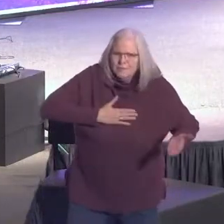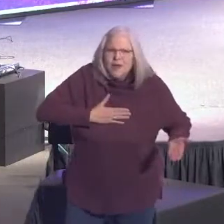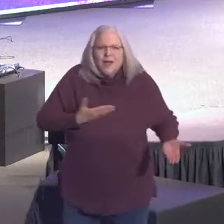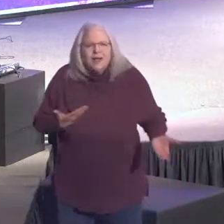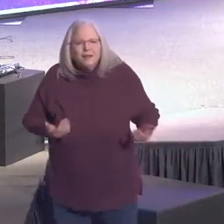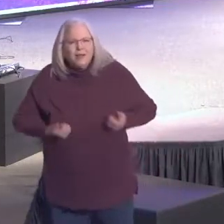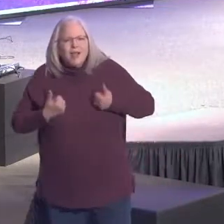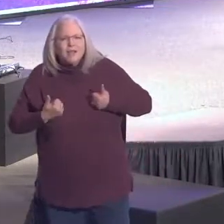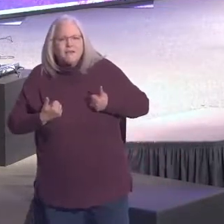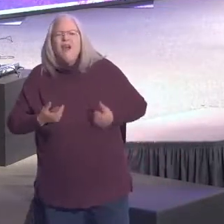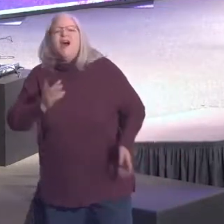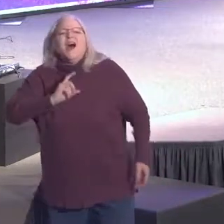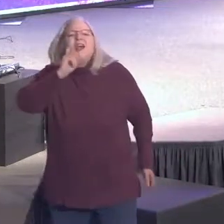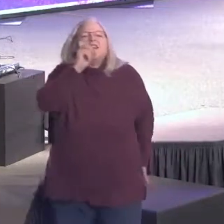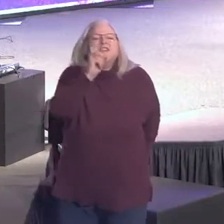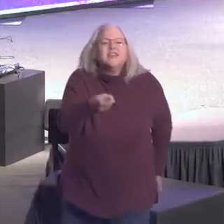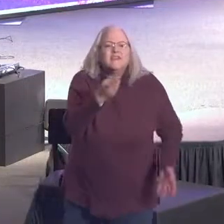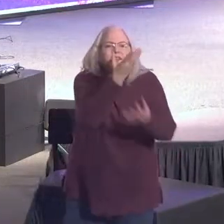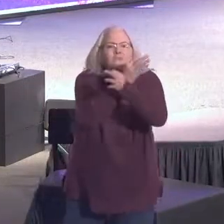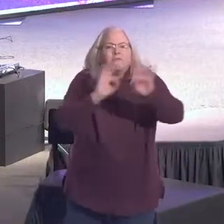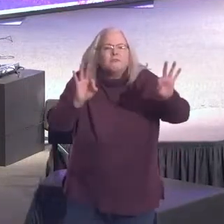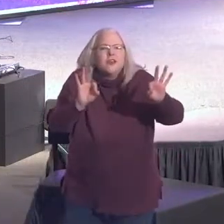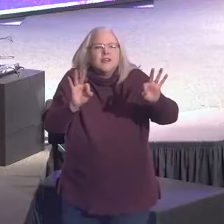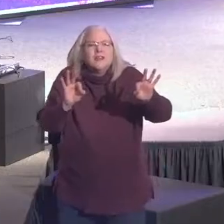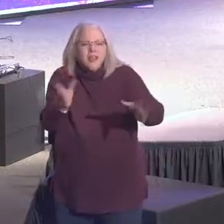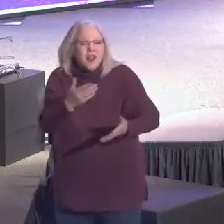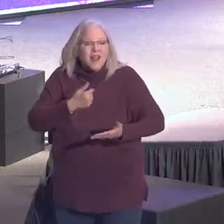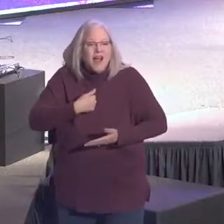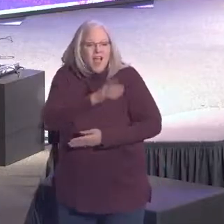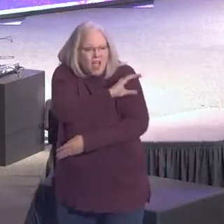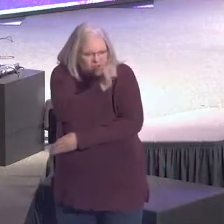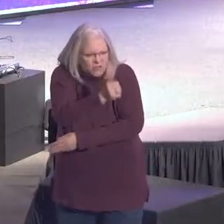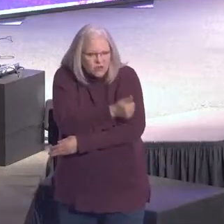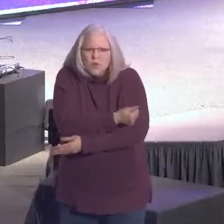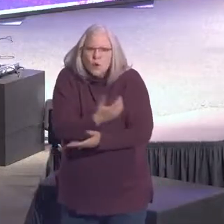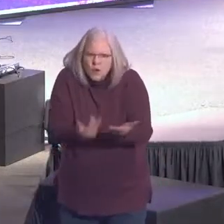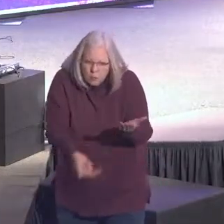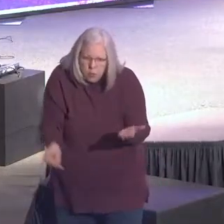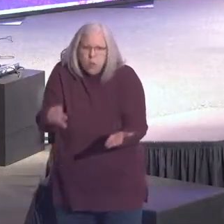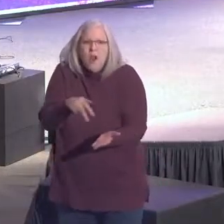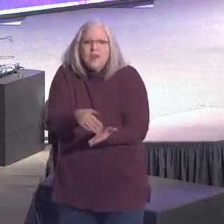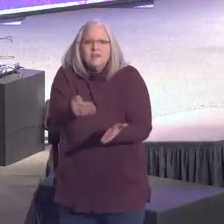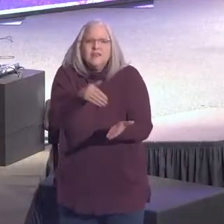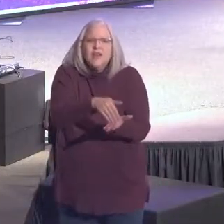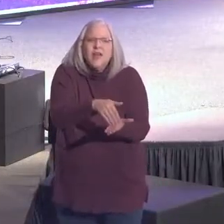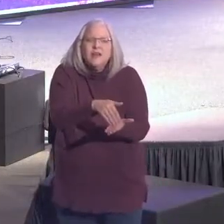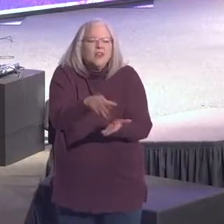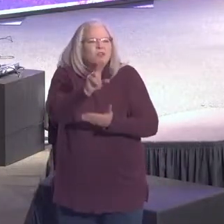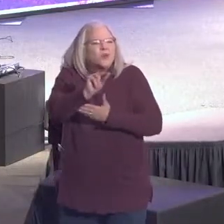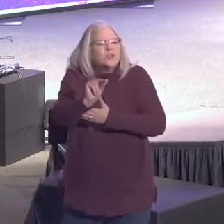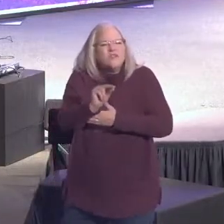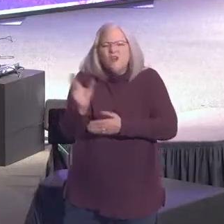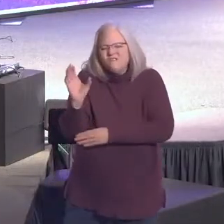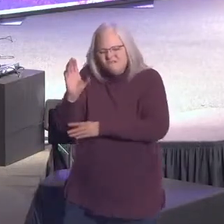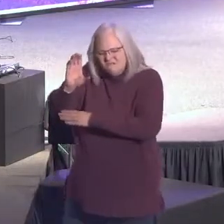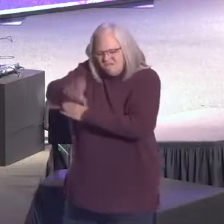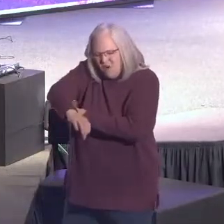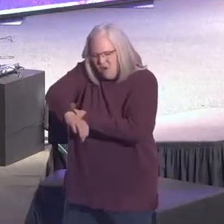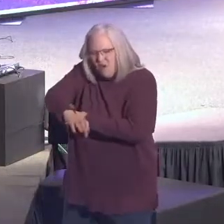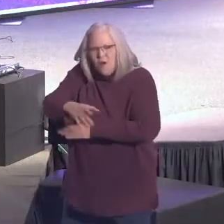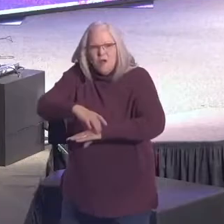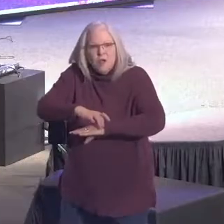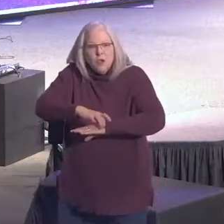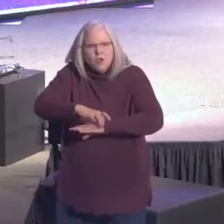down of my own volition. And he said, I have the authority to take it up again. There is no force on